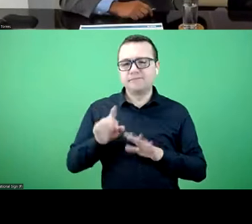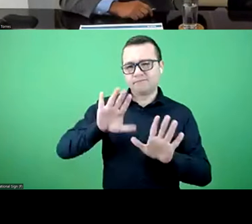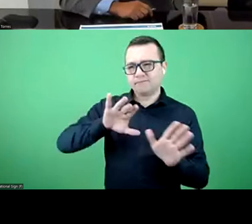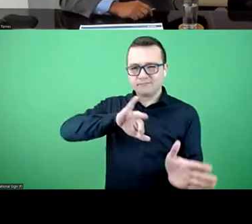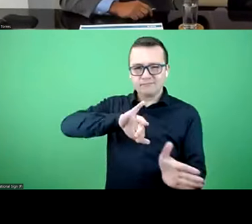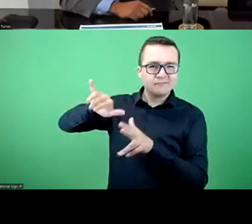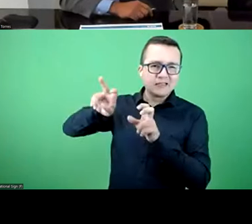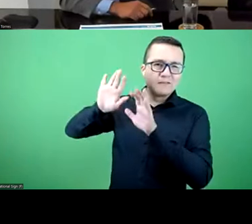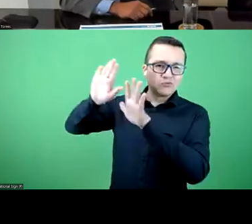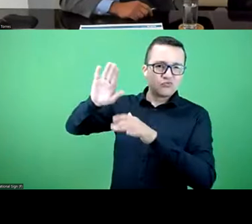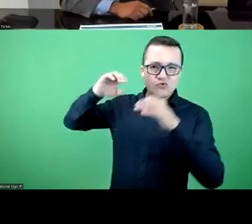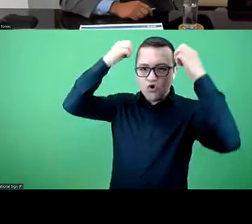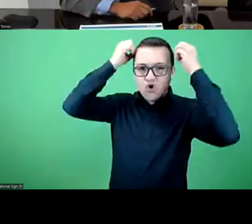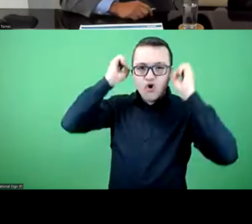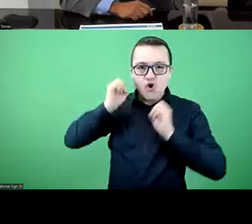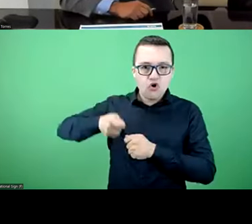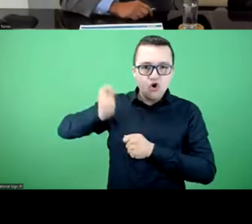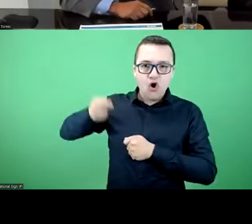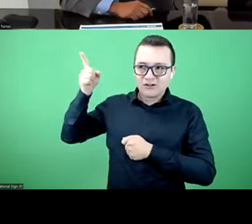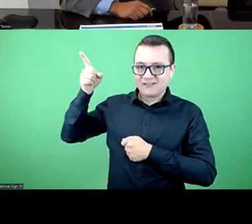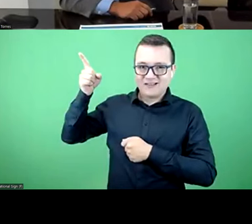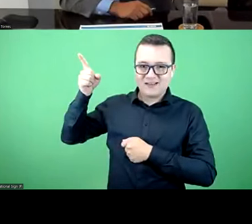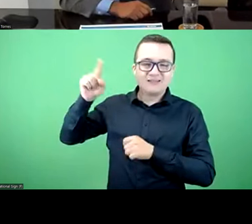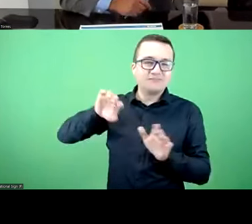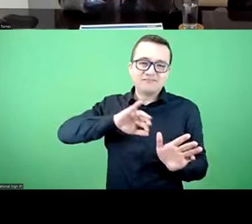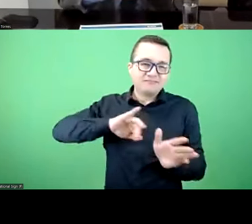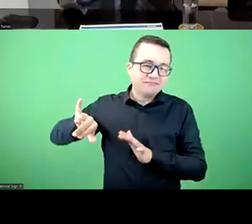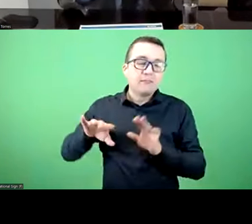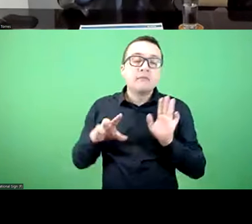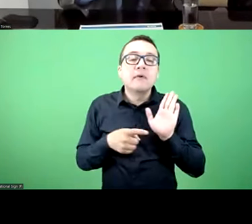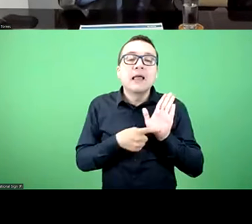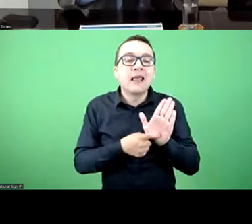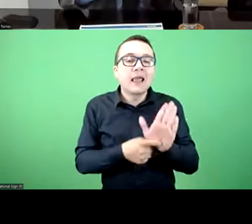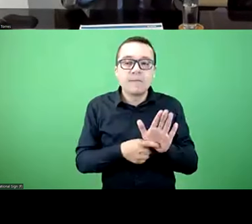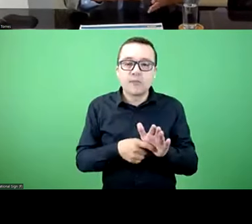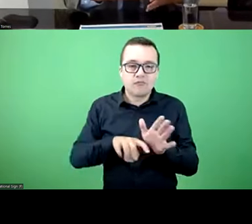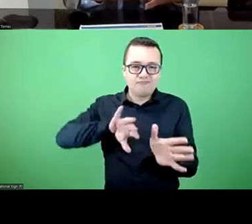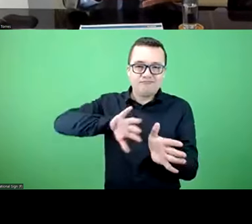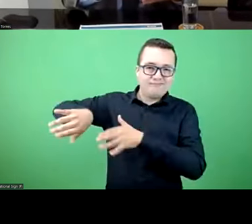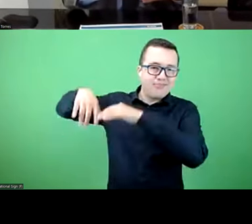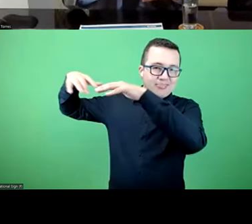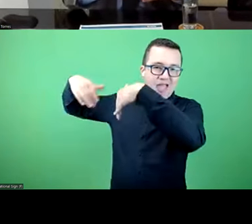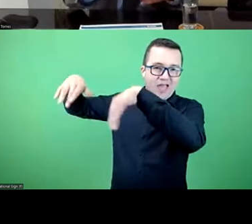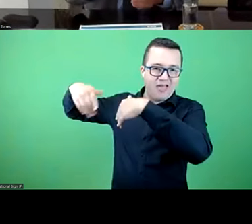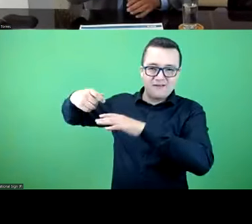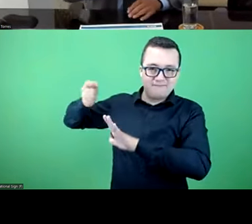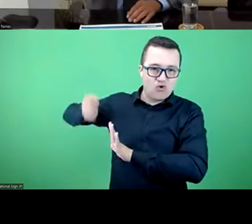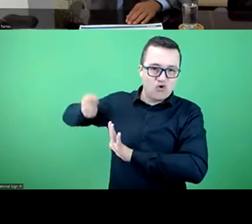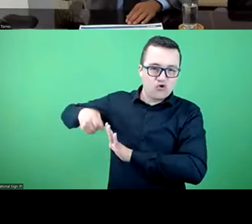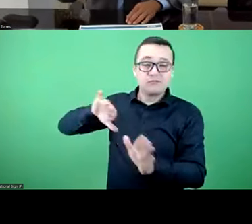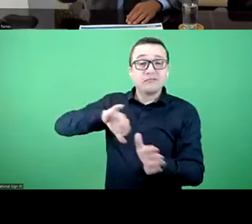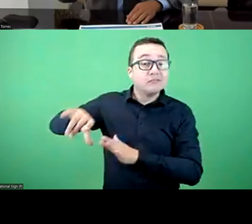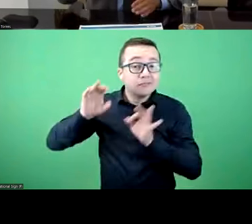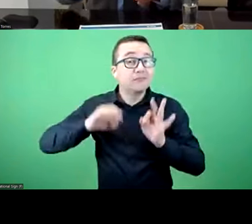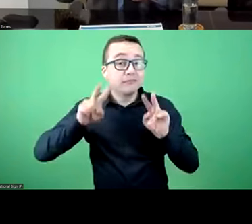leaving aside the constitutional court decisions because even if they didn't access the structural system, the